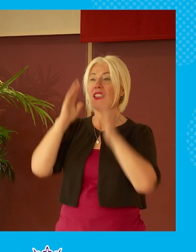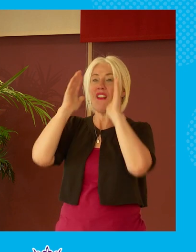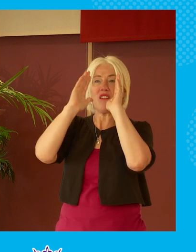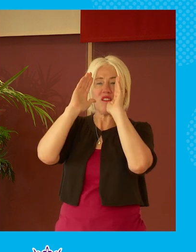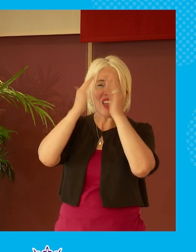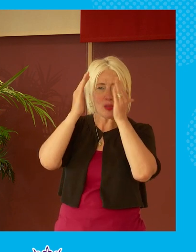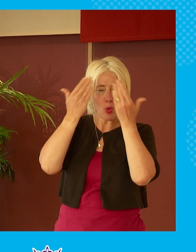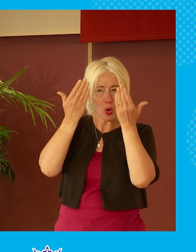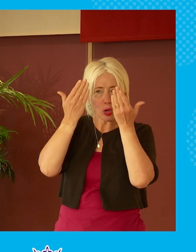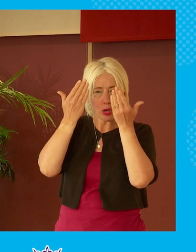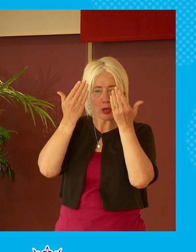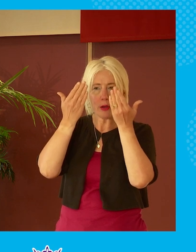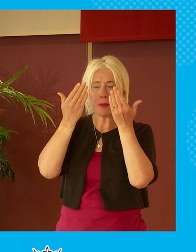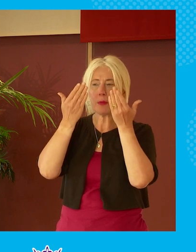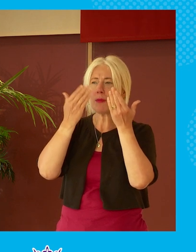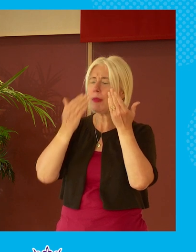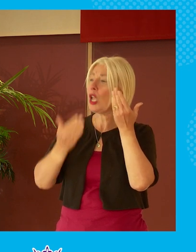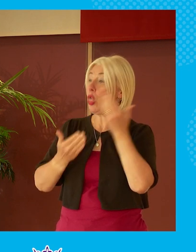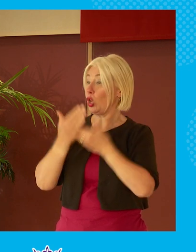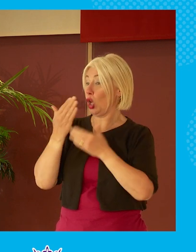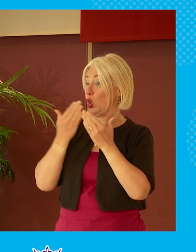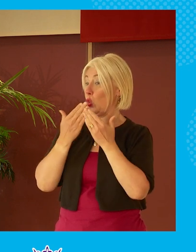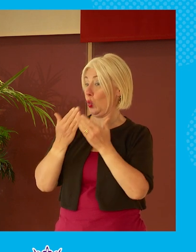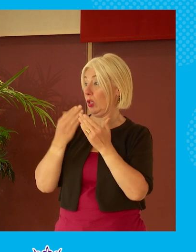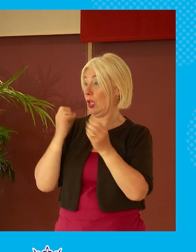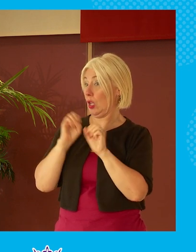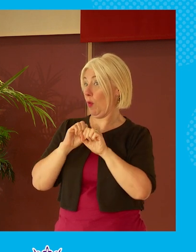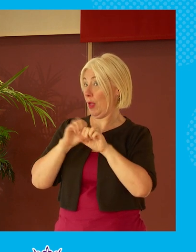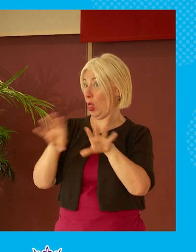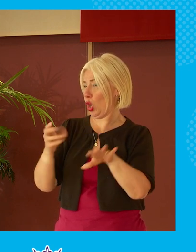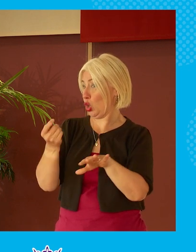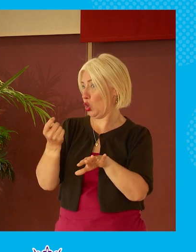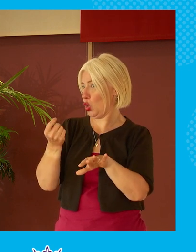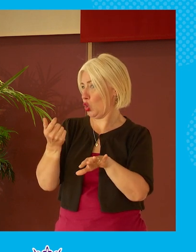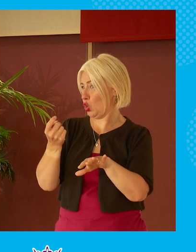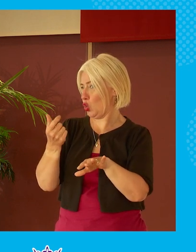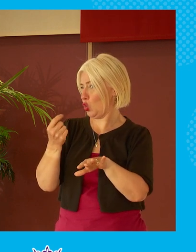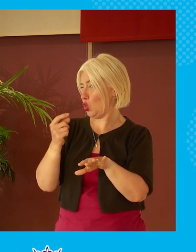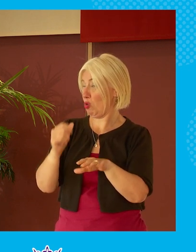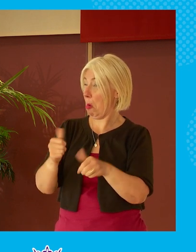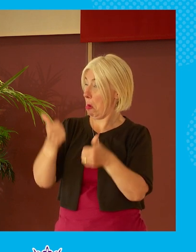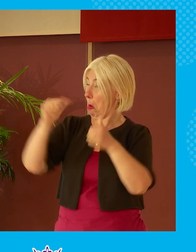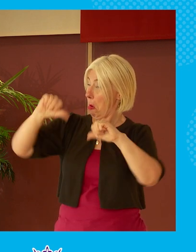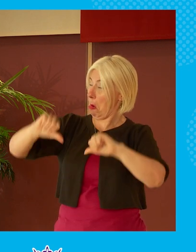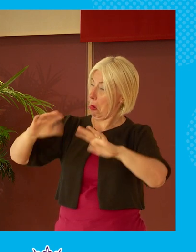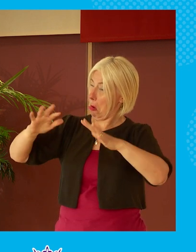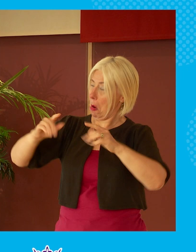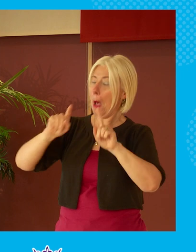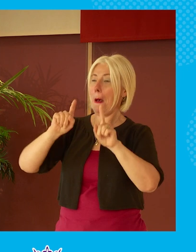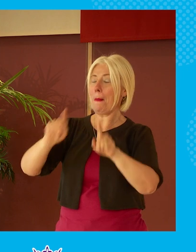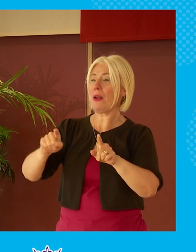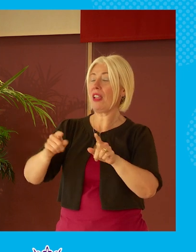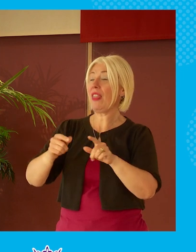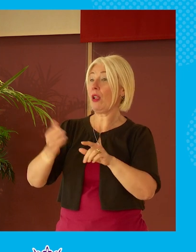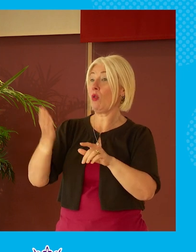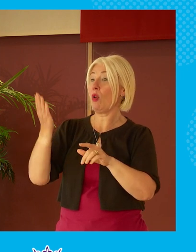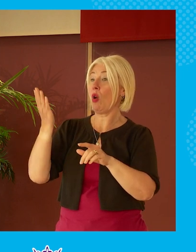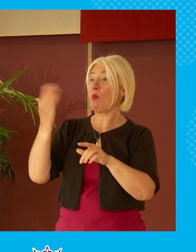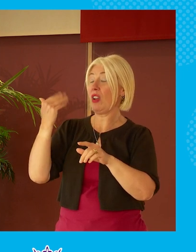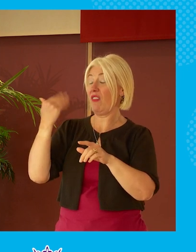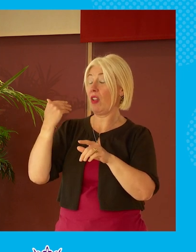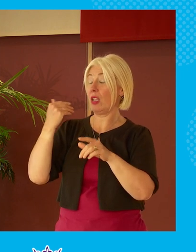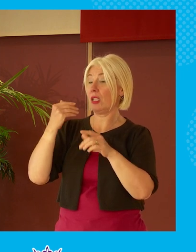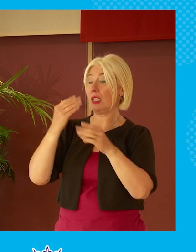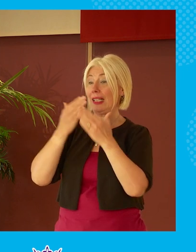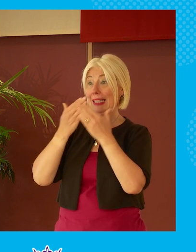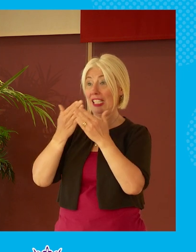um there's a new study coming out but i don't really know how good it is but i think the previous study was much more peer-reviewed